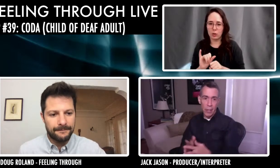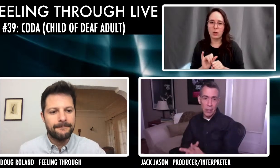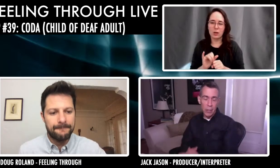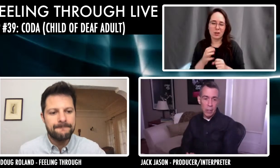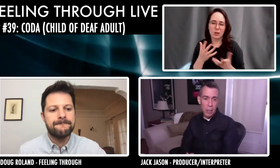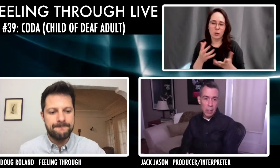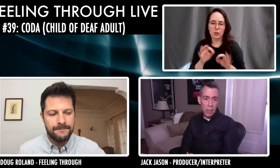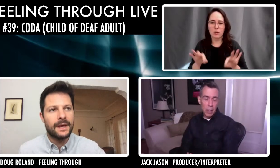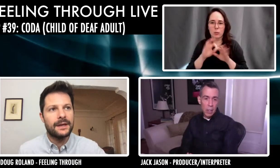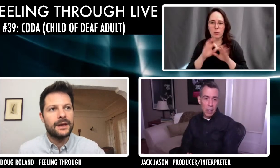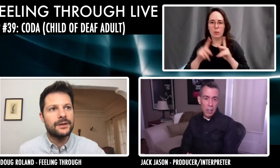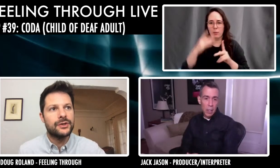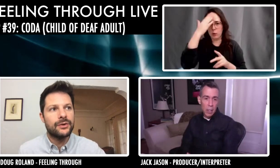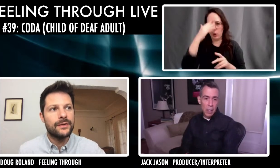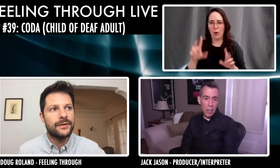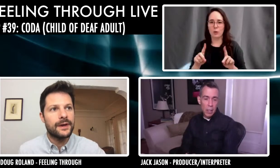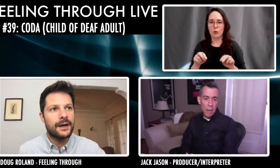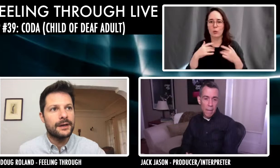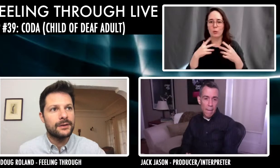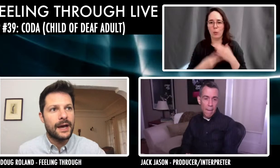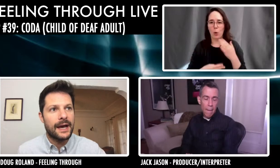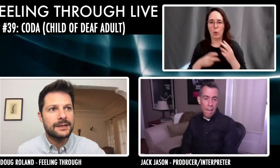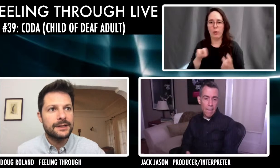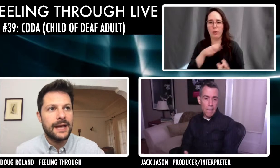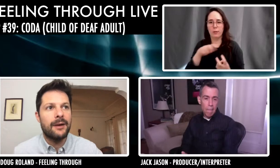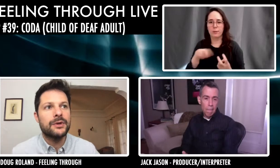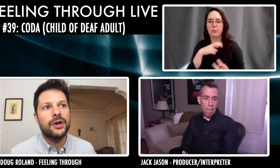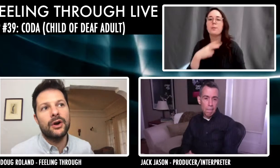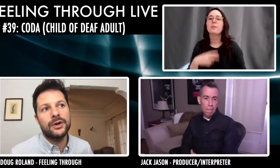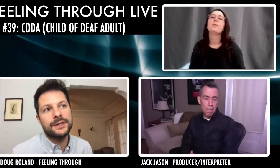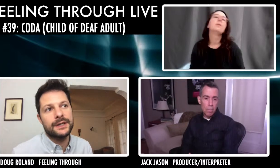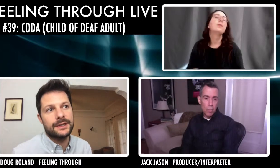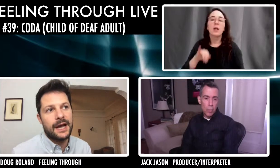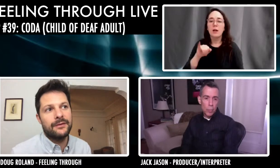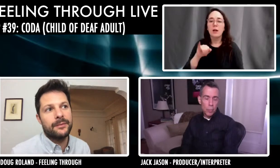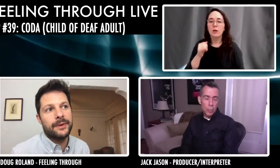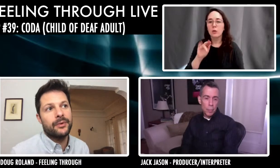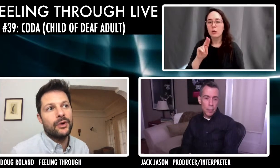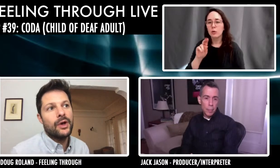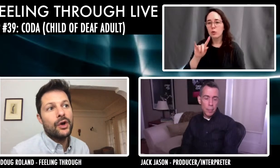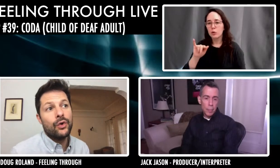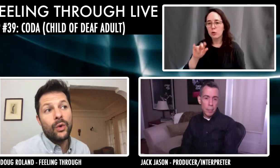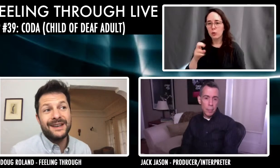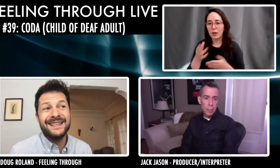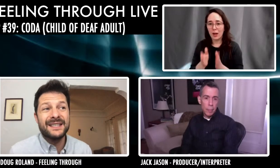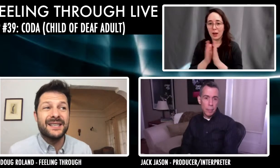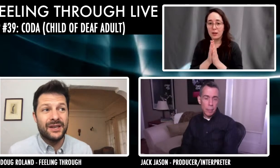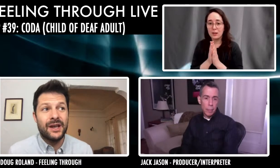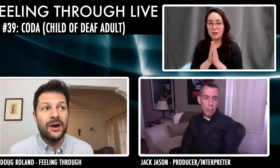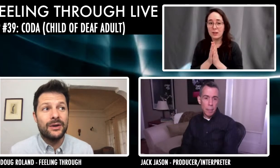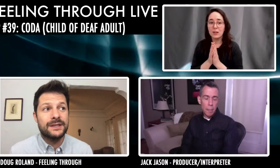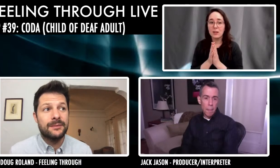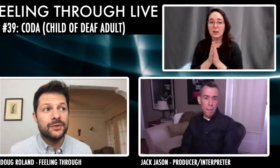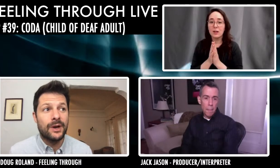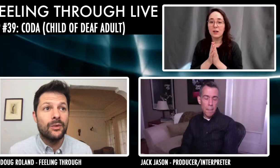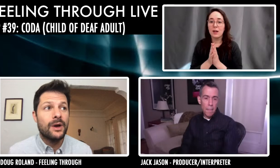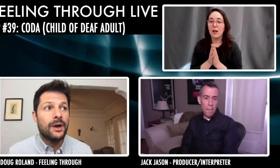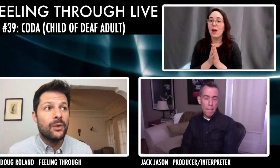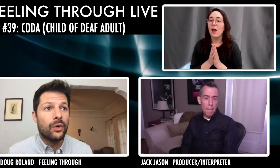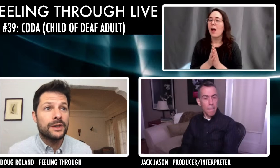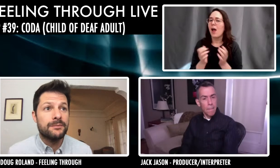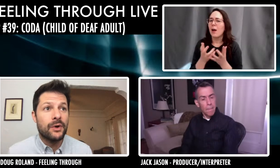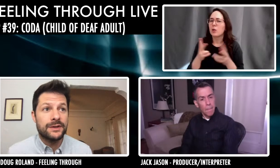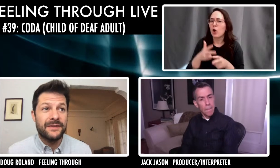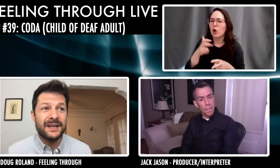sides of the fence. And Judith asks, how much harder is it to sign for people who one doesn't know? It seems when it